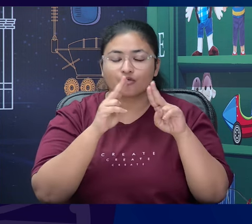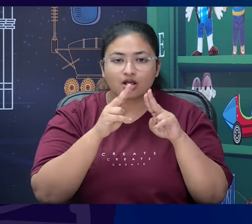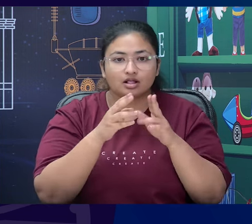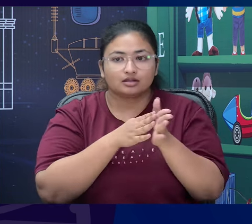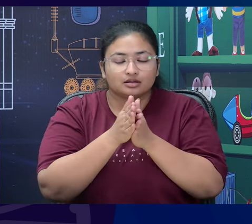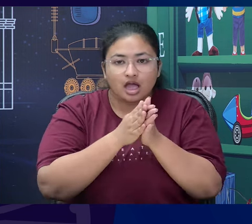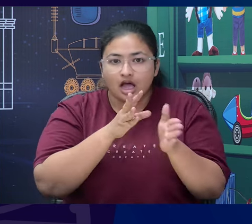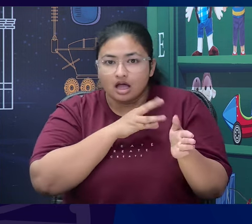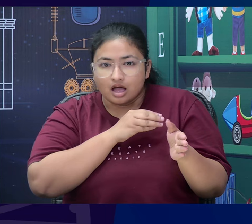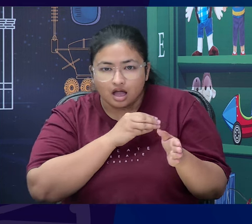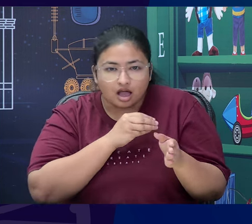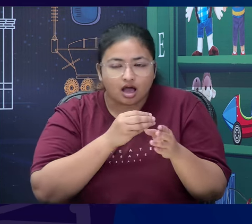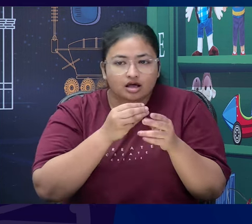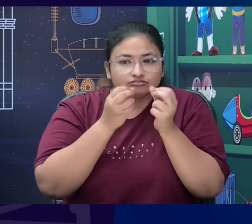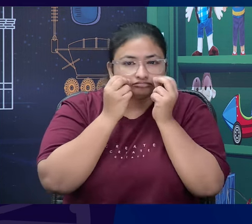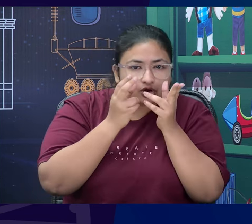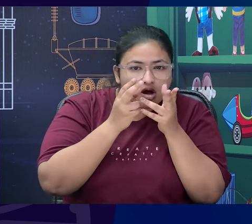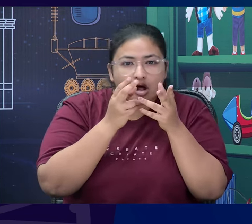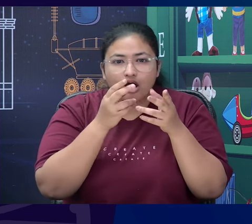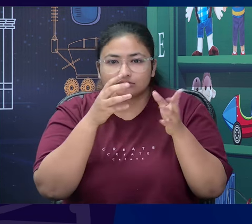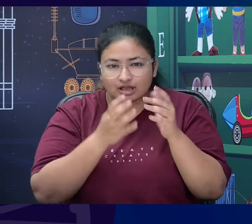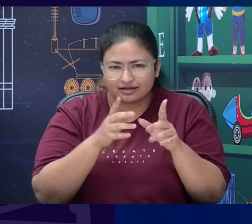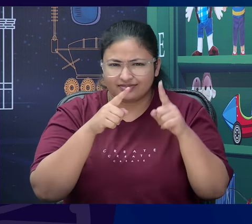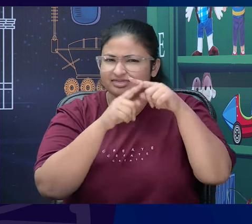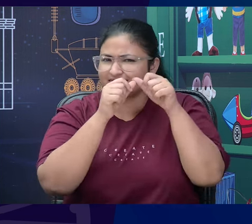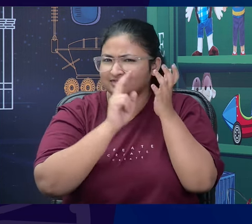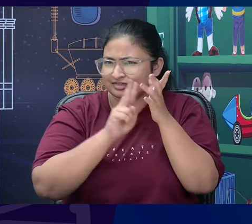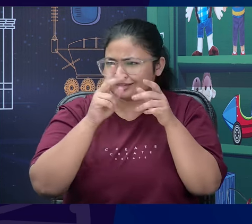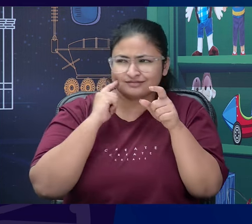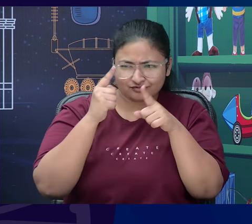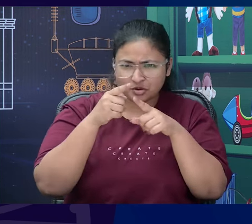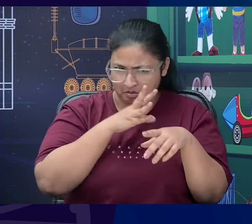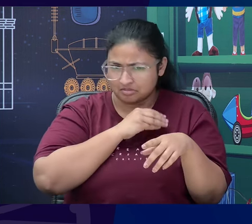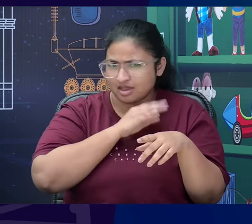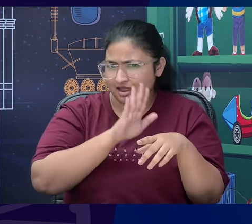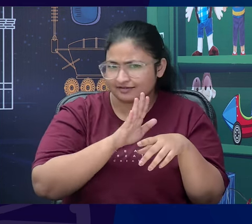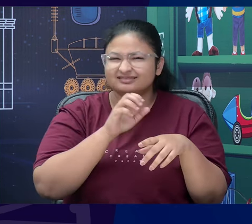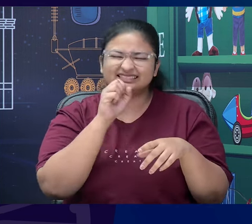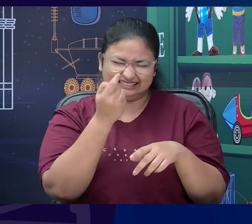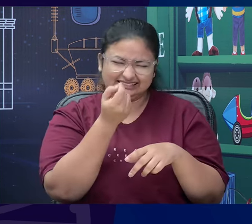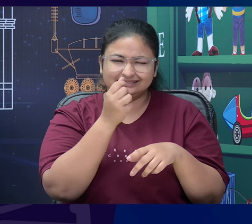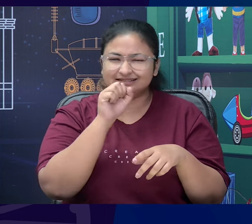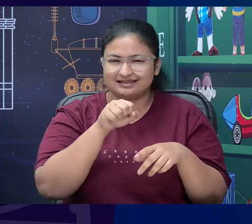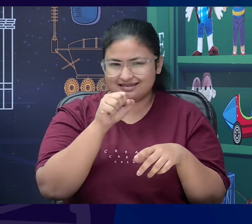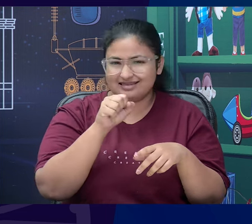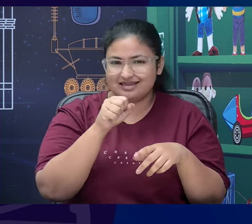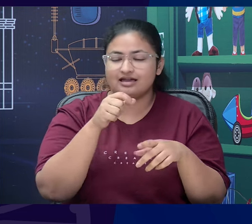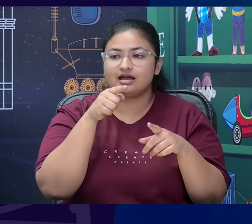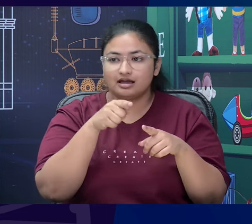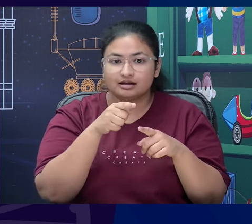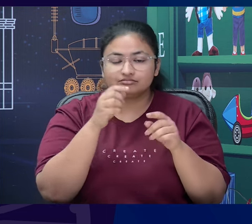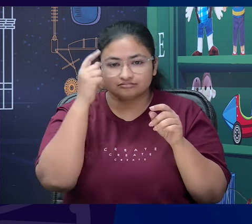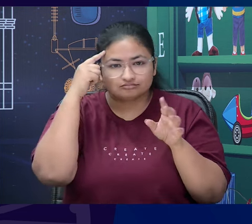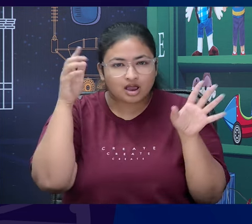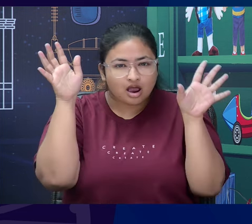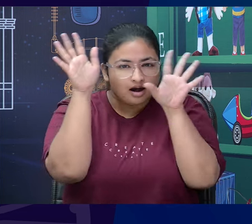expectations. Tanvi are you feeling scared? A little bit yes. And there is a dark figure